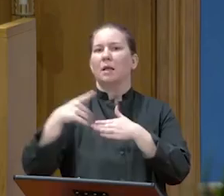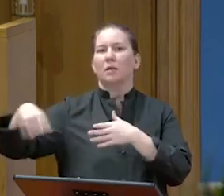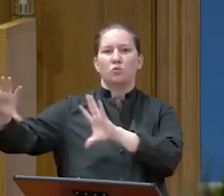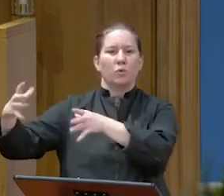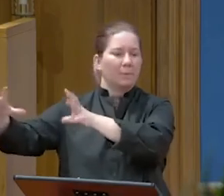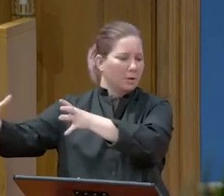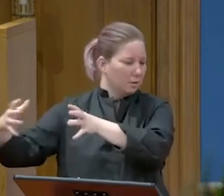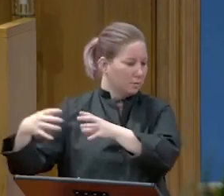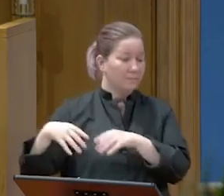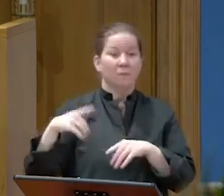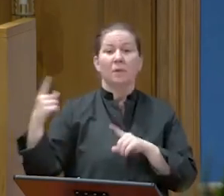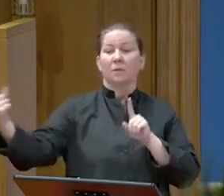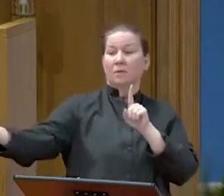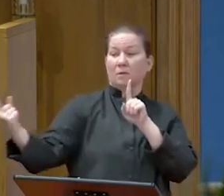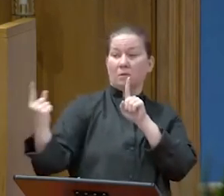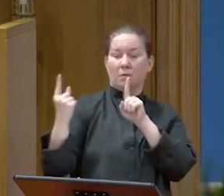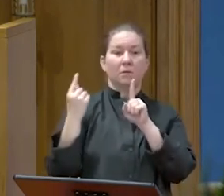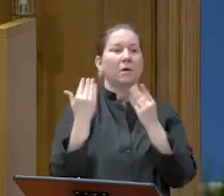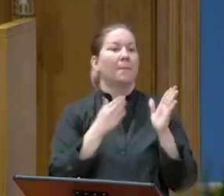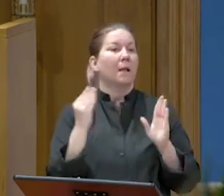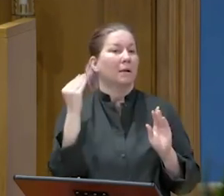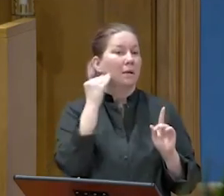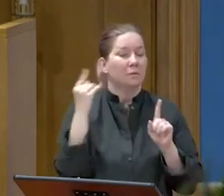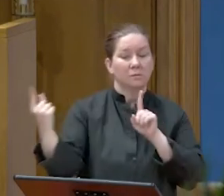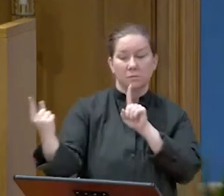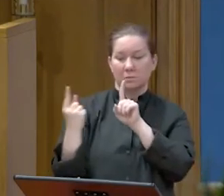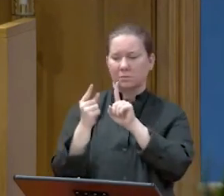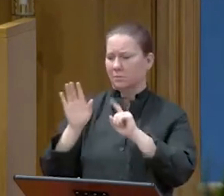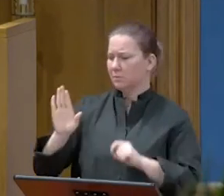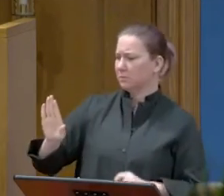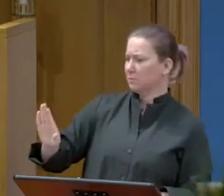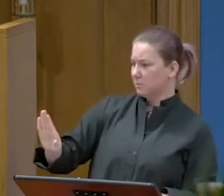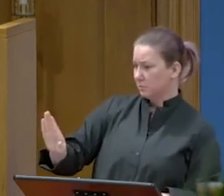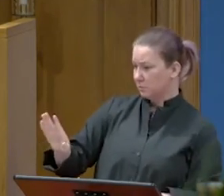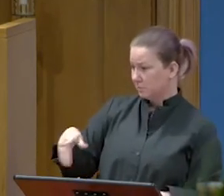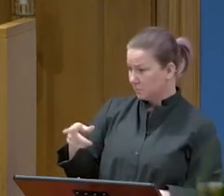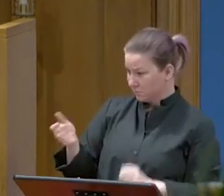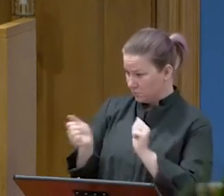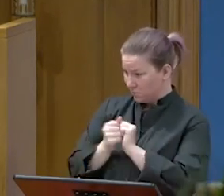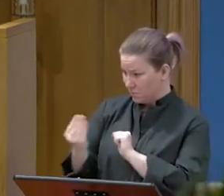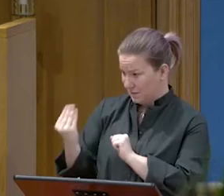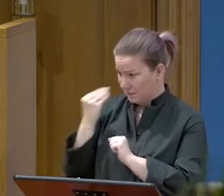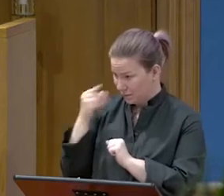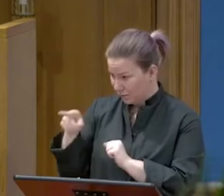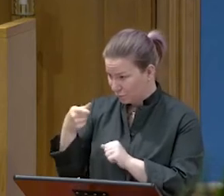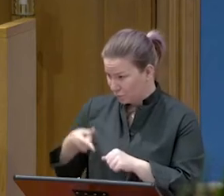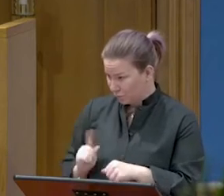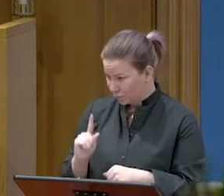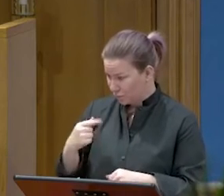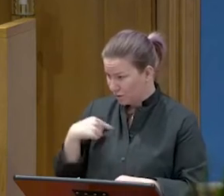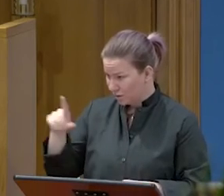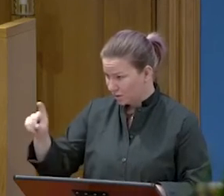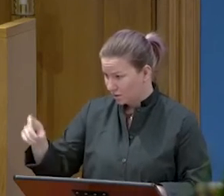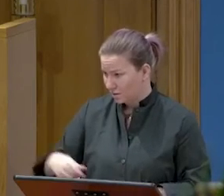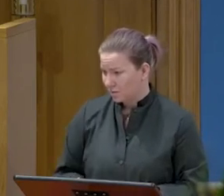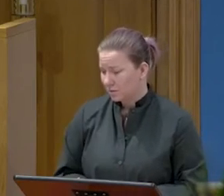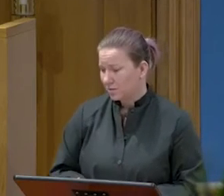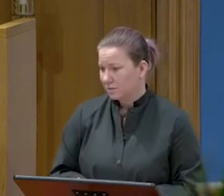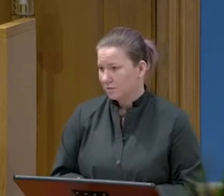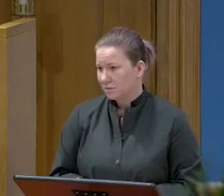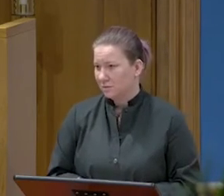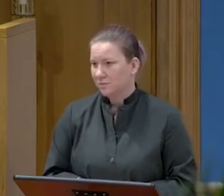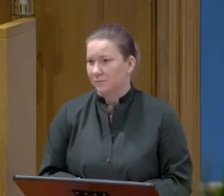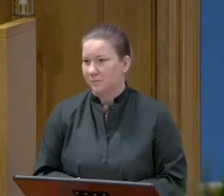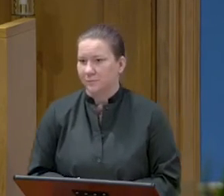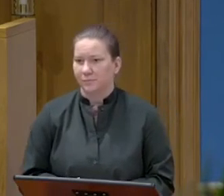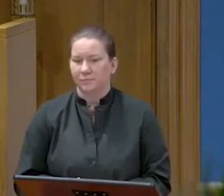kiss him, but Jesus said to him, Judas, is it with a kiss that you are betraying the Son of Man? When